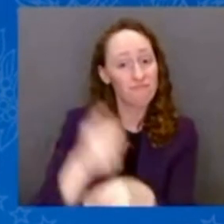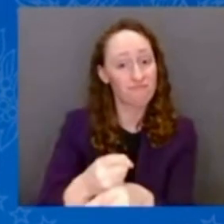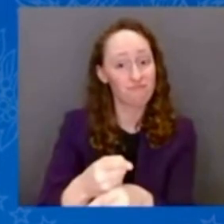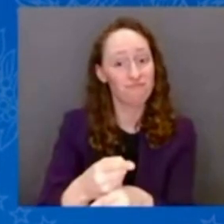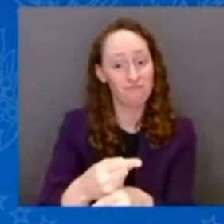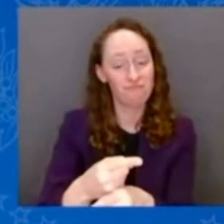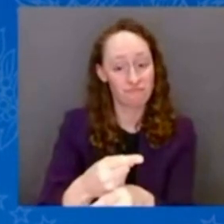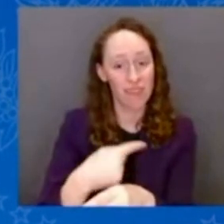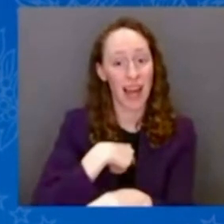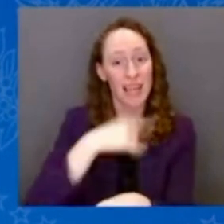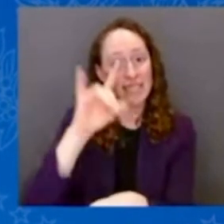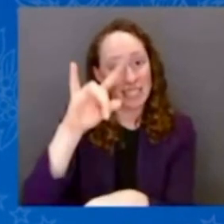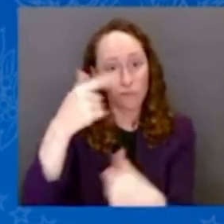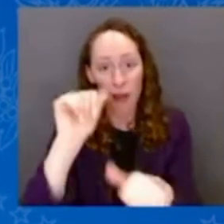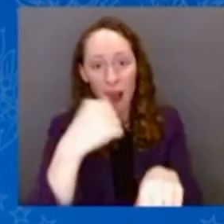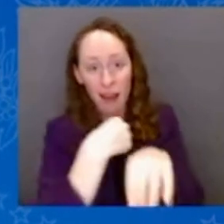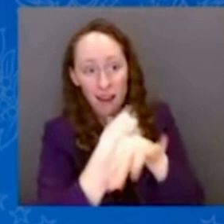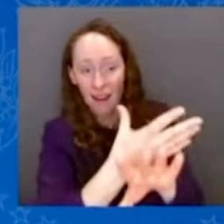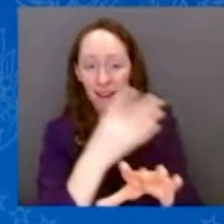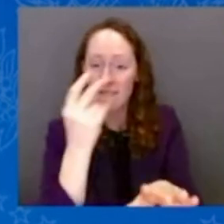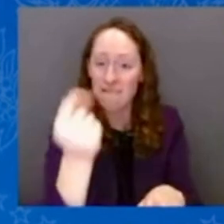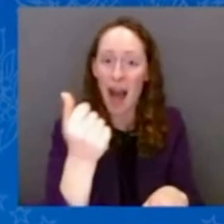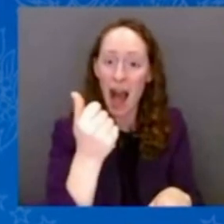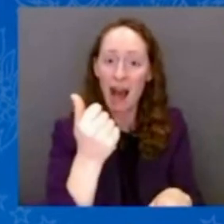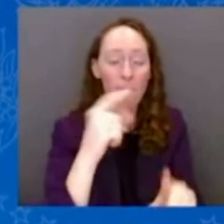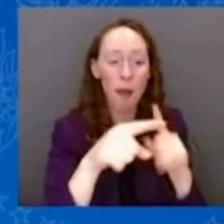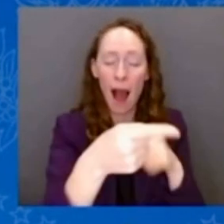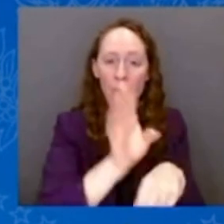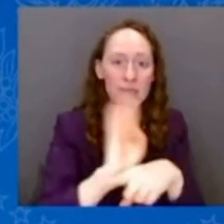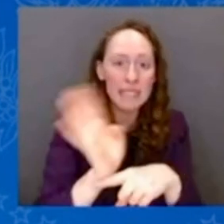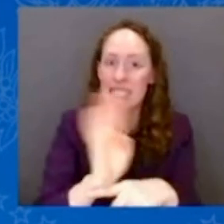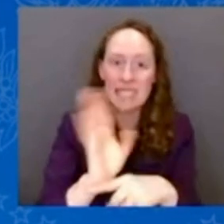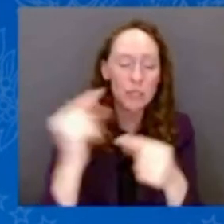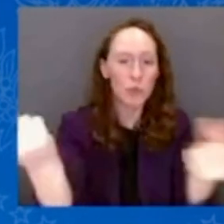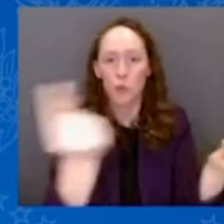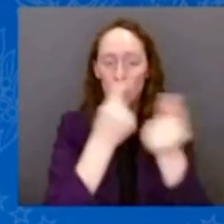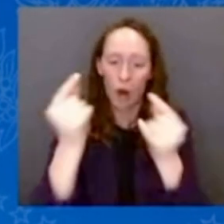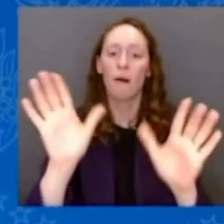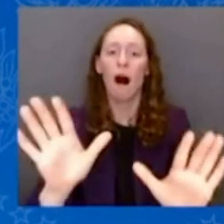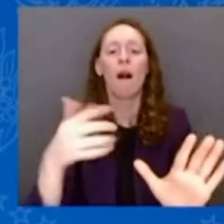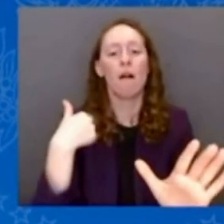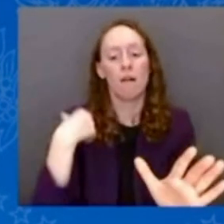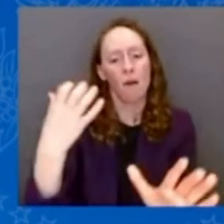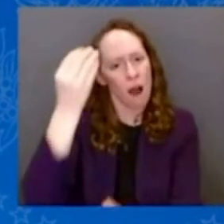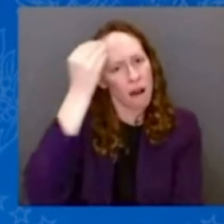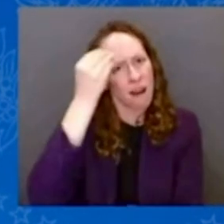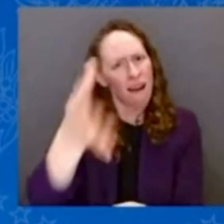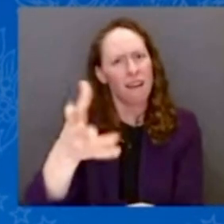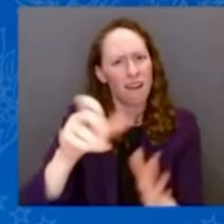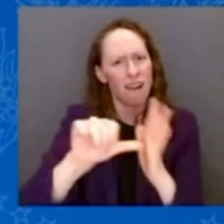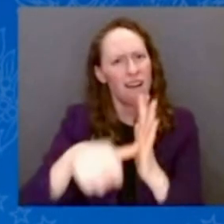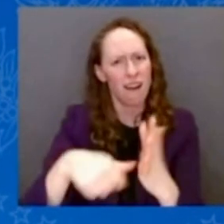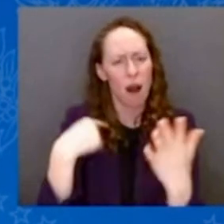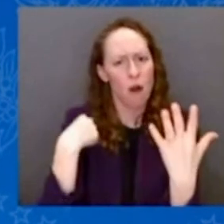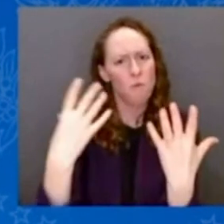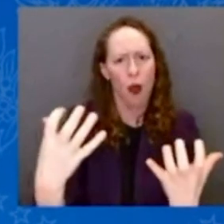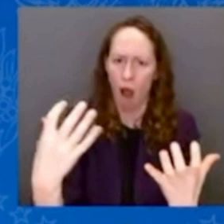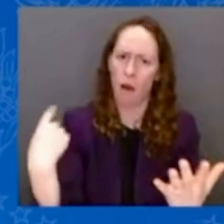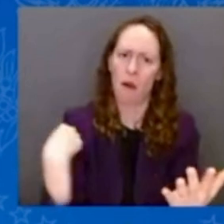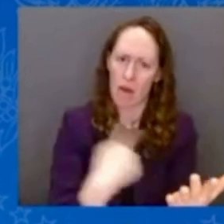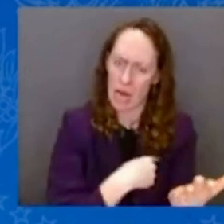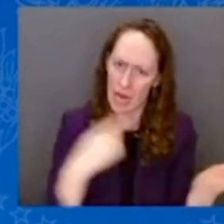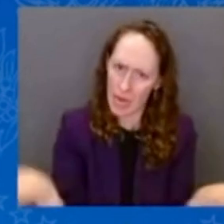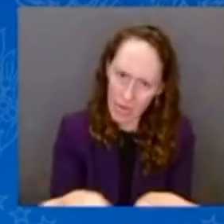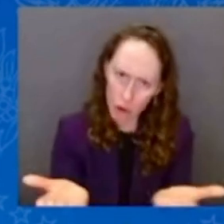And to let him know that I made it clear that we'll do everything, everything that's legally within my power to do to be of assistance